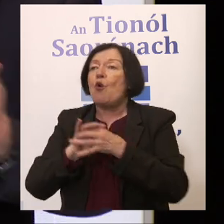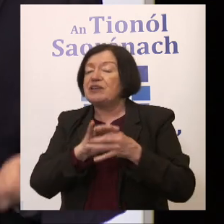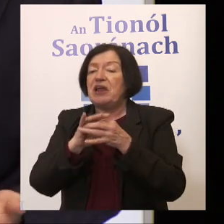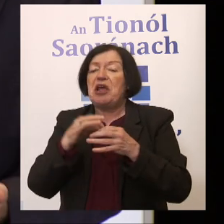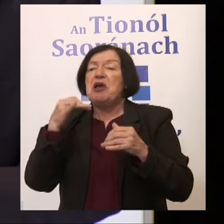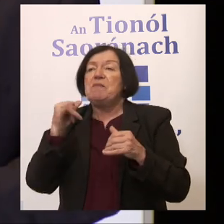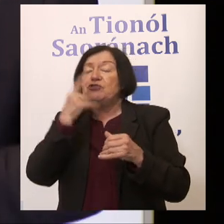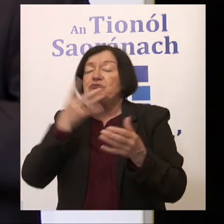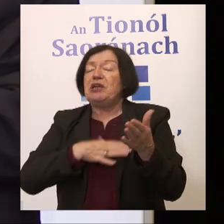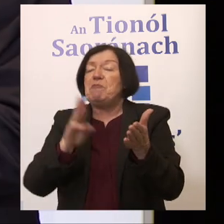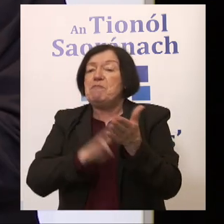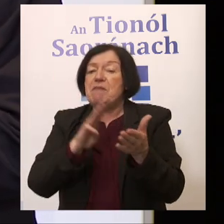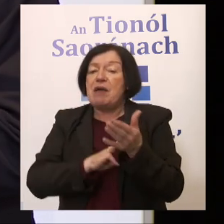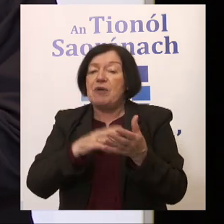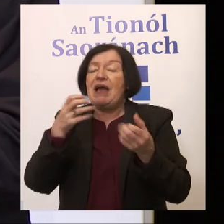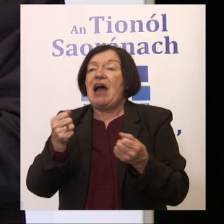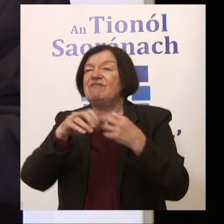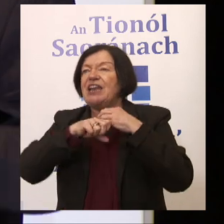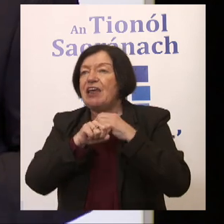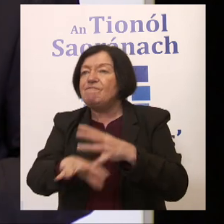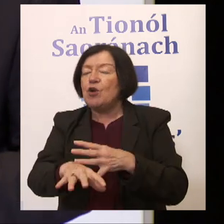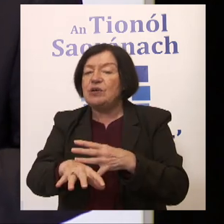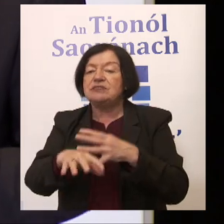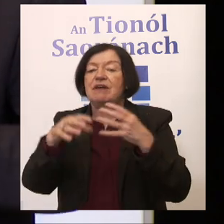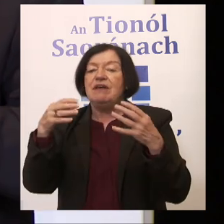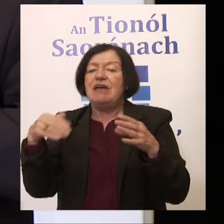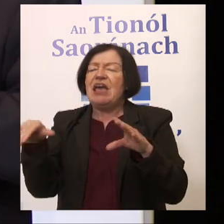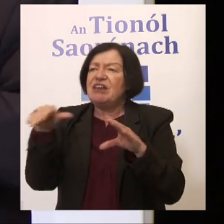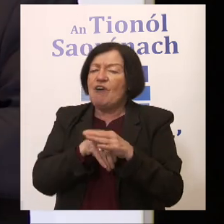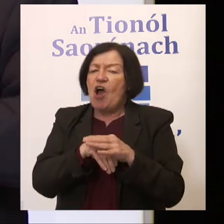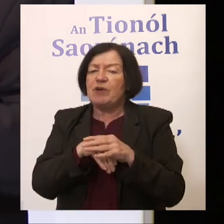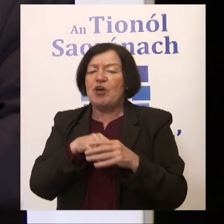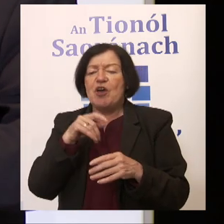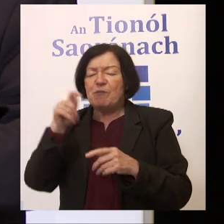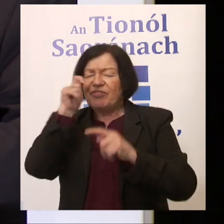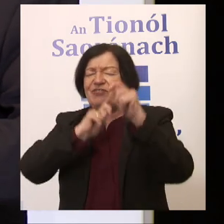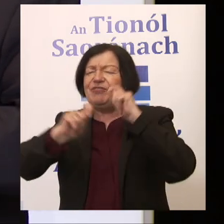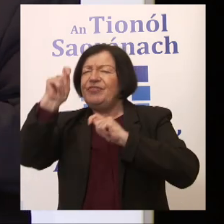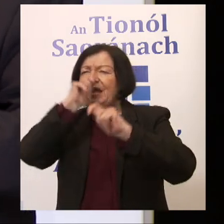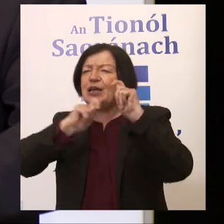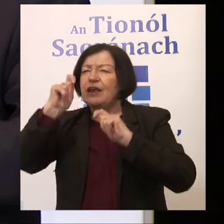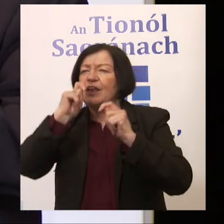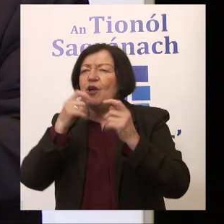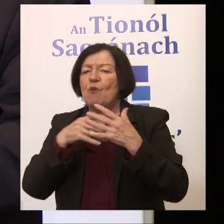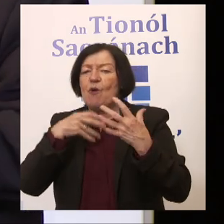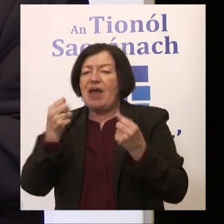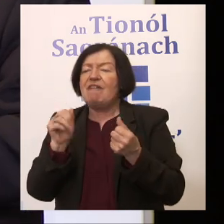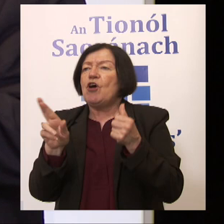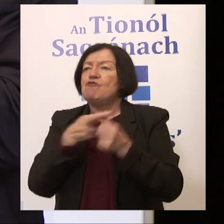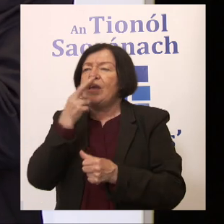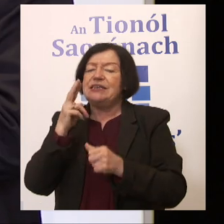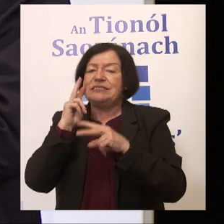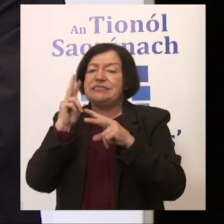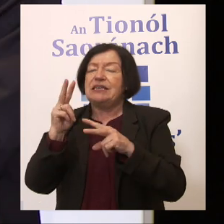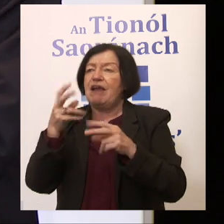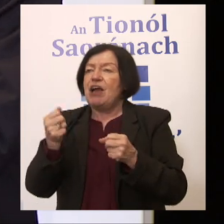Maybe just being a member? Maybe having an influence? Maybe having an input? But thinking our way through into what we have already and seeing,